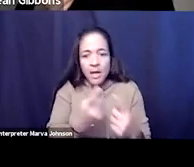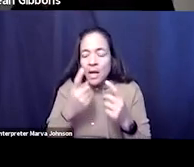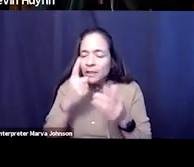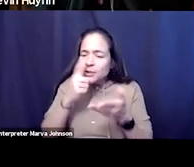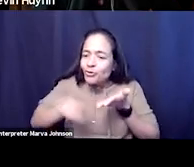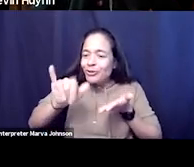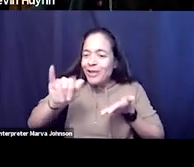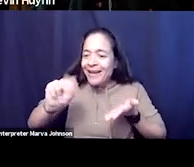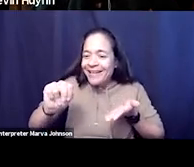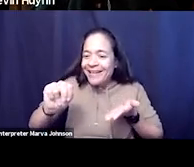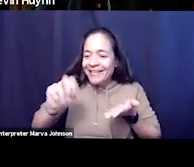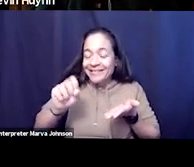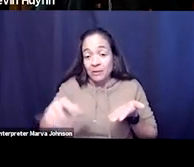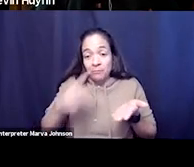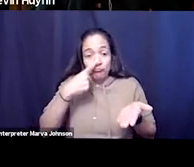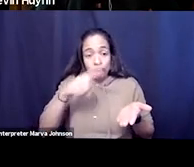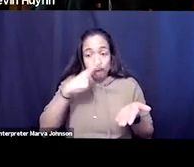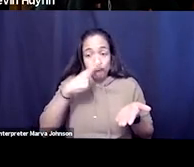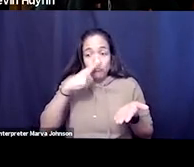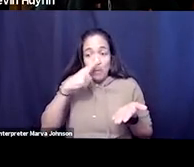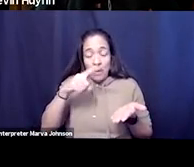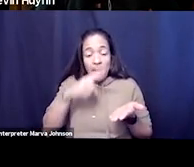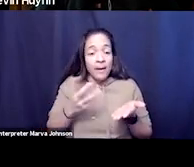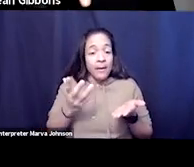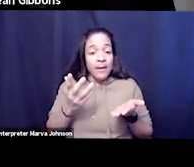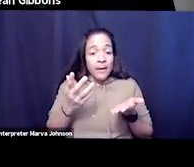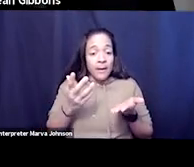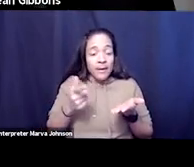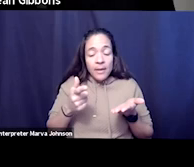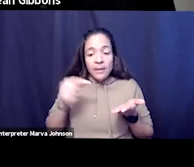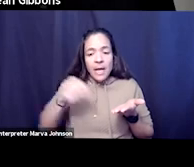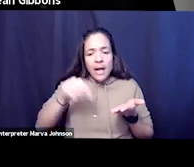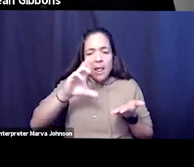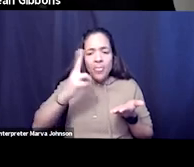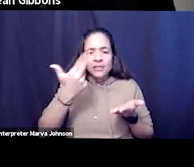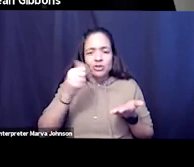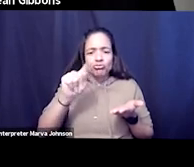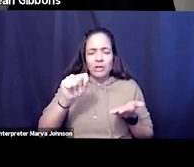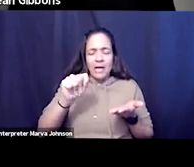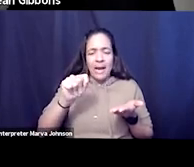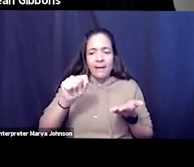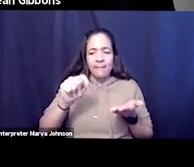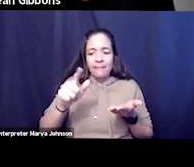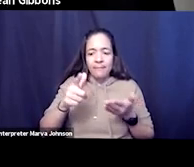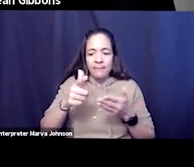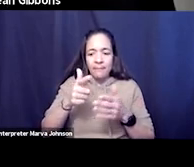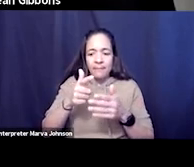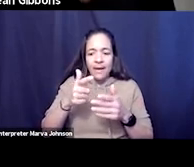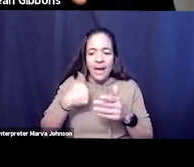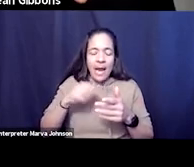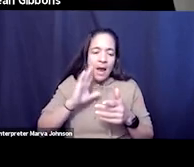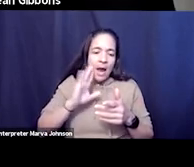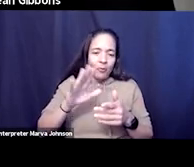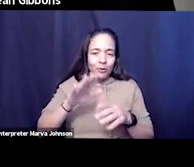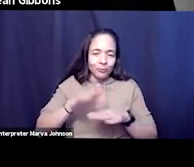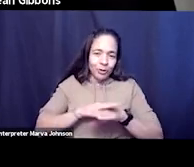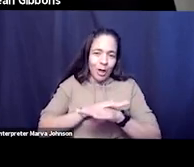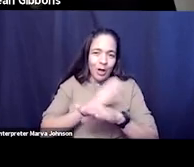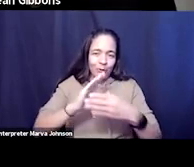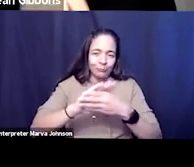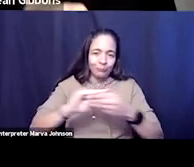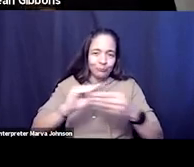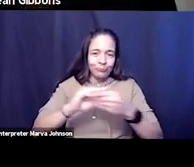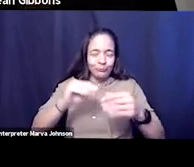each other so if we could before we get underway if you'll go down into the chat and just follow me i'm going to be slow here y'all know this by now i'm a slow